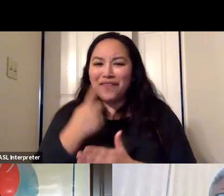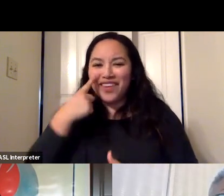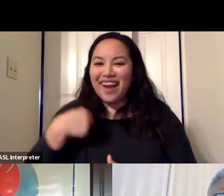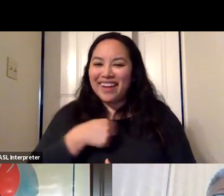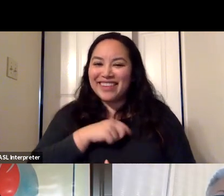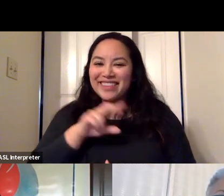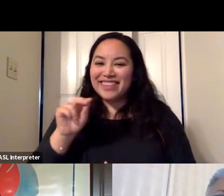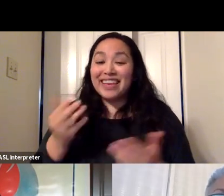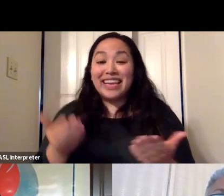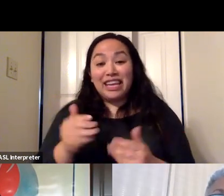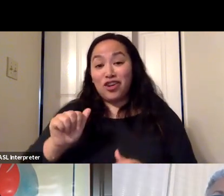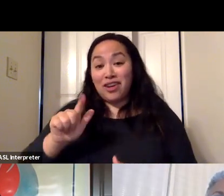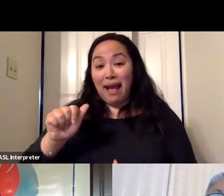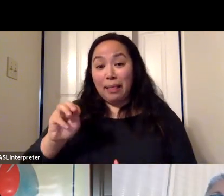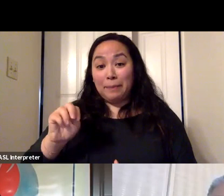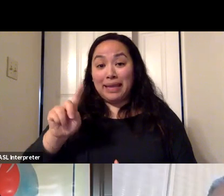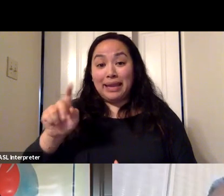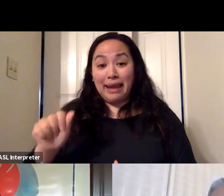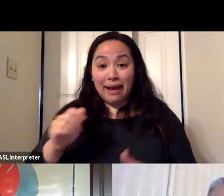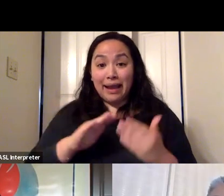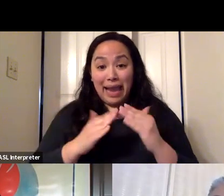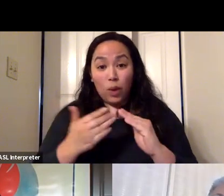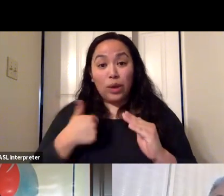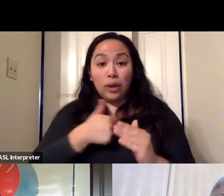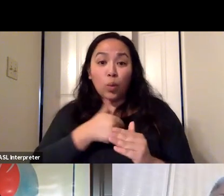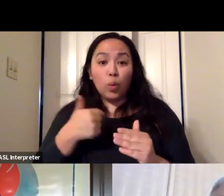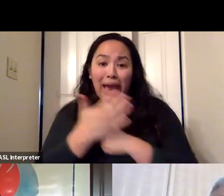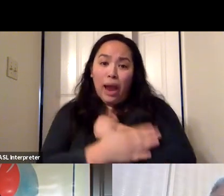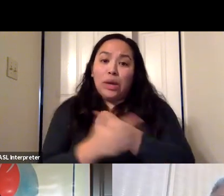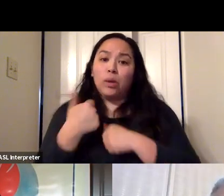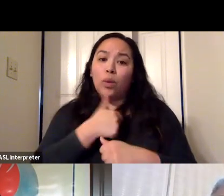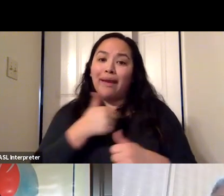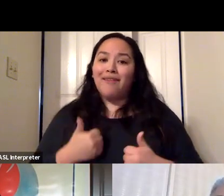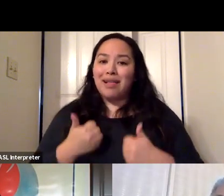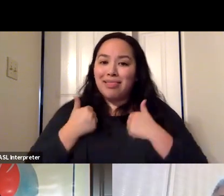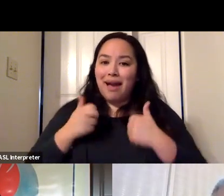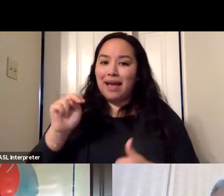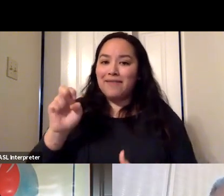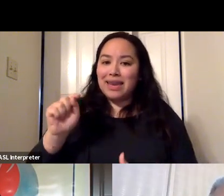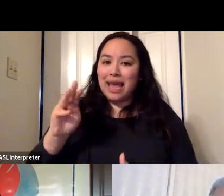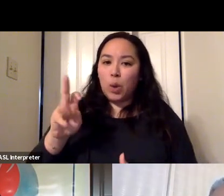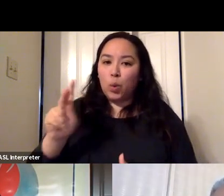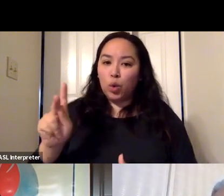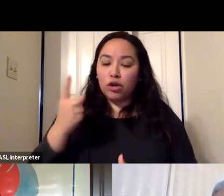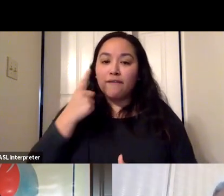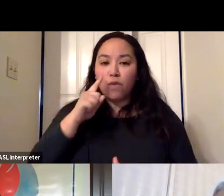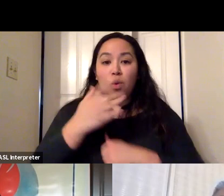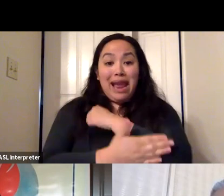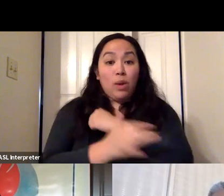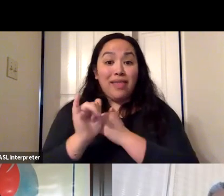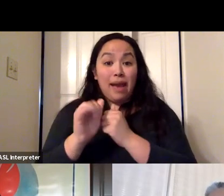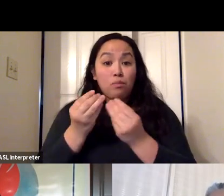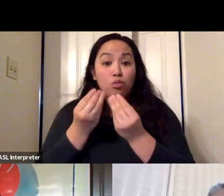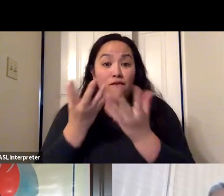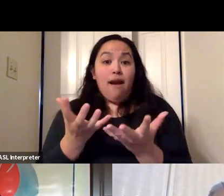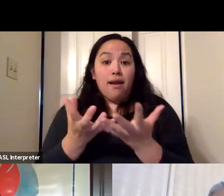Here in Alameda County, we have a wide network of community based organizations that provide a wide array